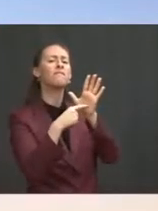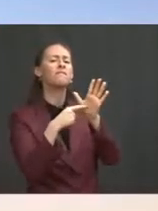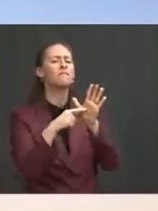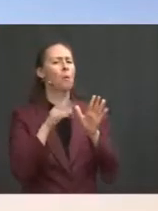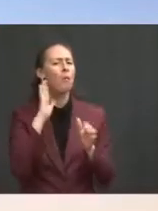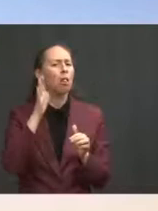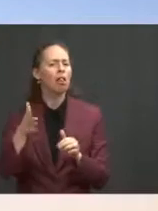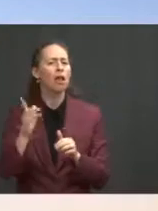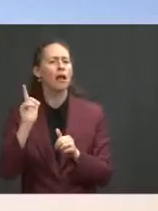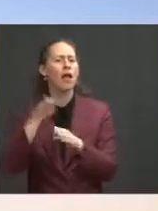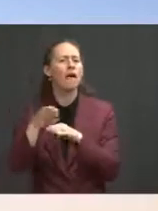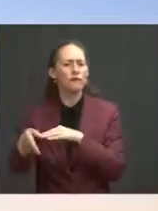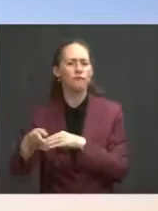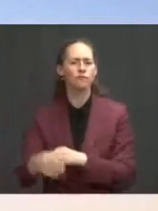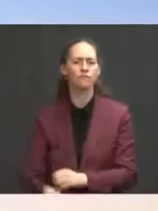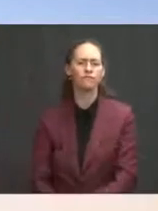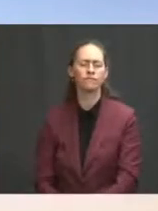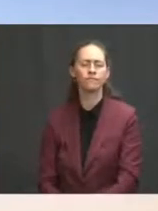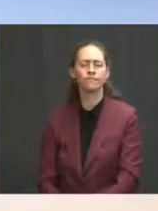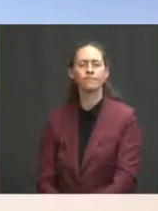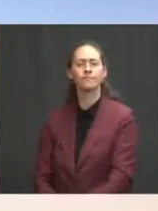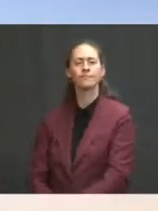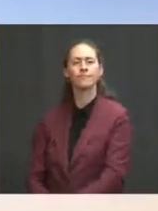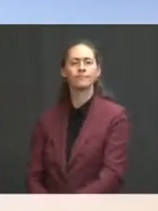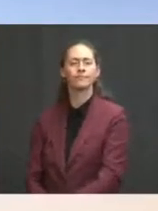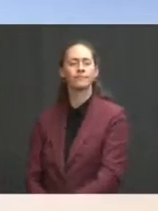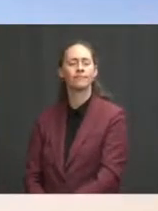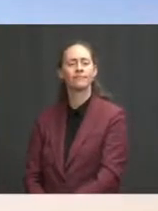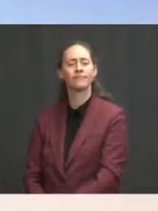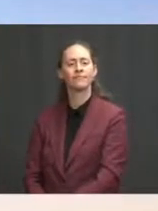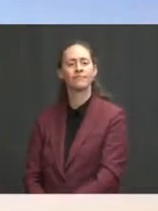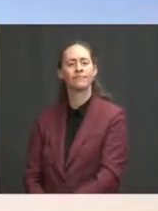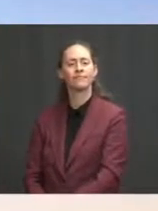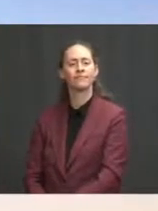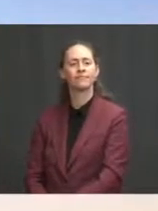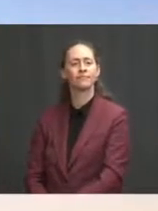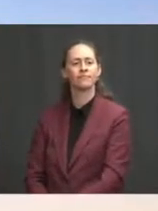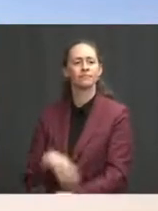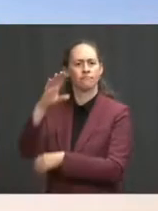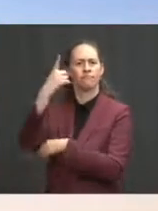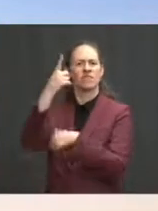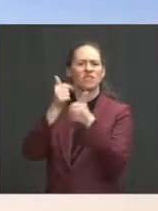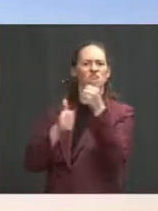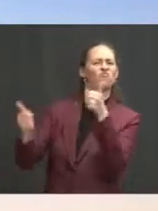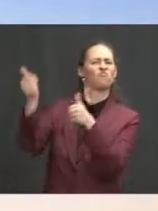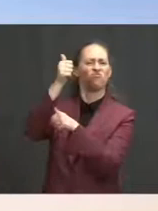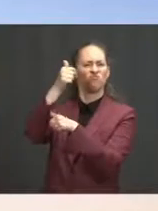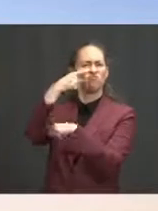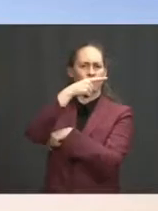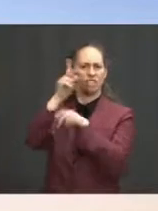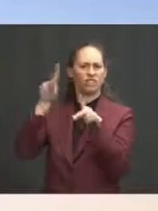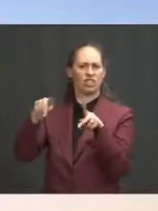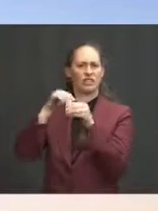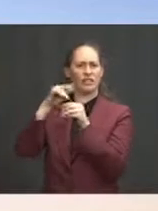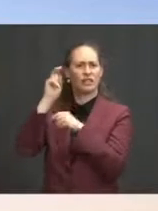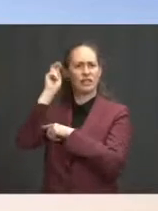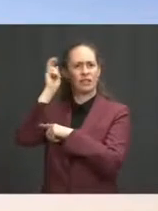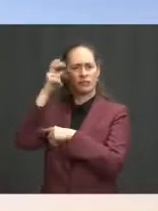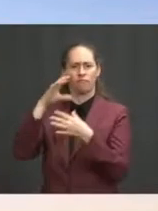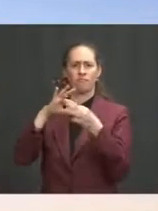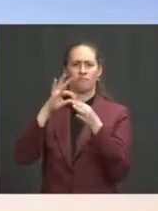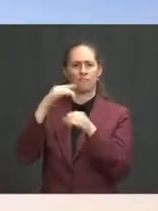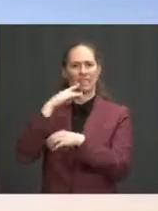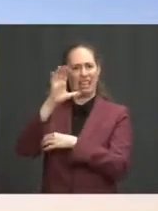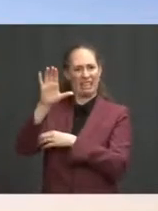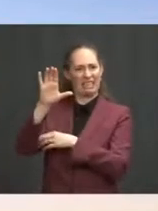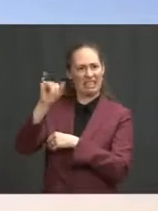Austin Miller. He's the general there, the commander in Afghanistan for the United States. He said yesterday to reporters, civil war is certainly a path that can be visualized if